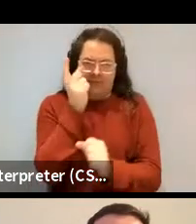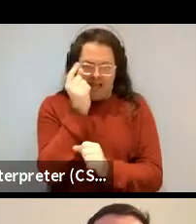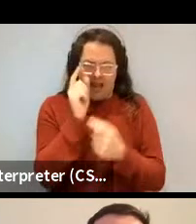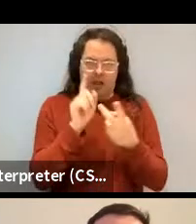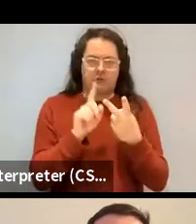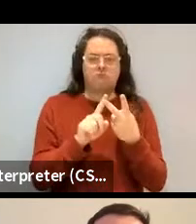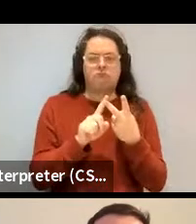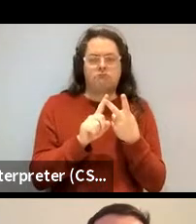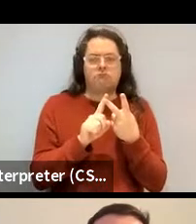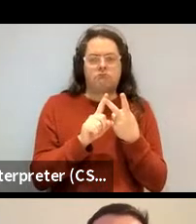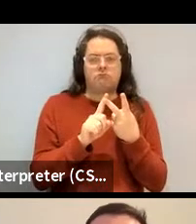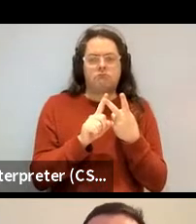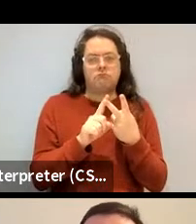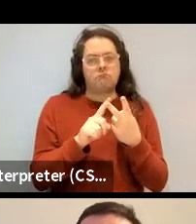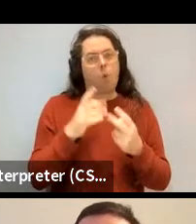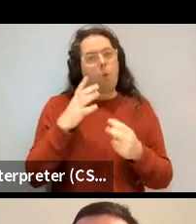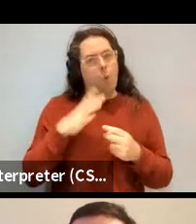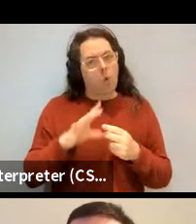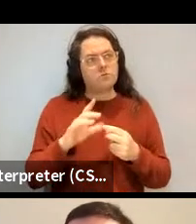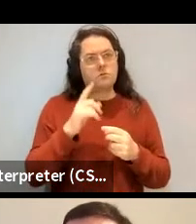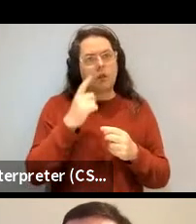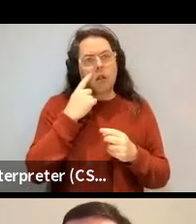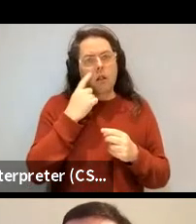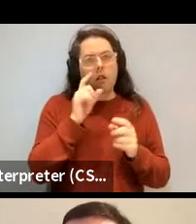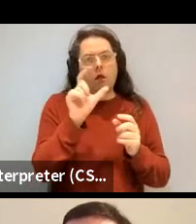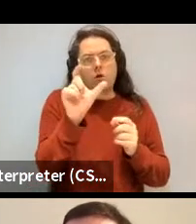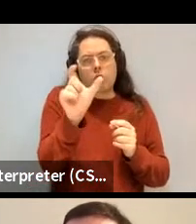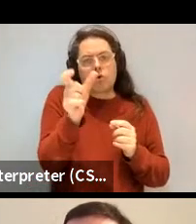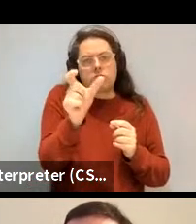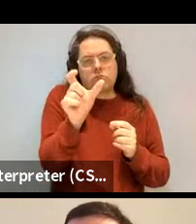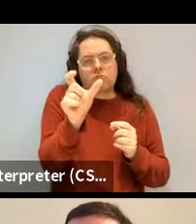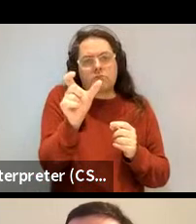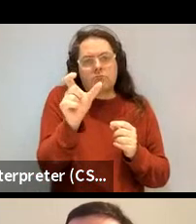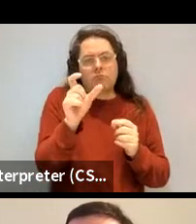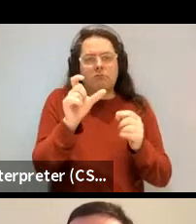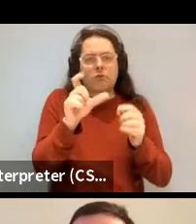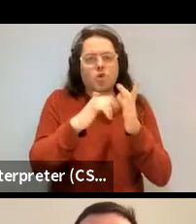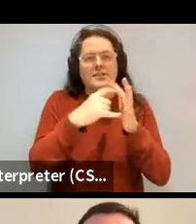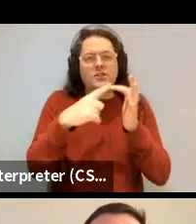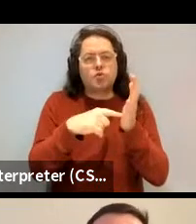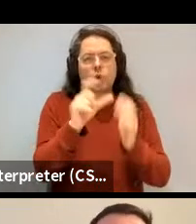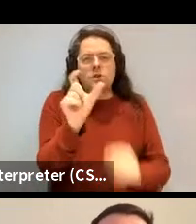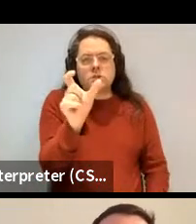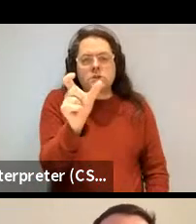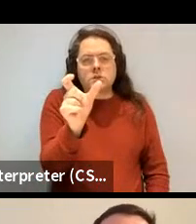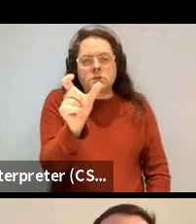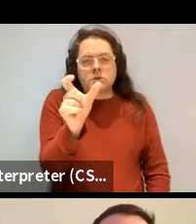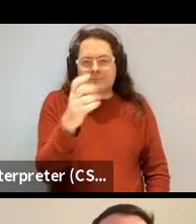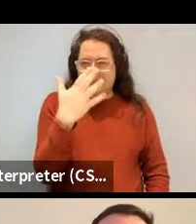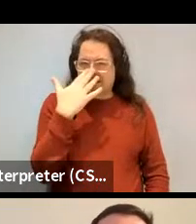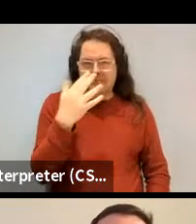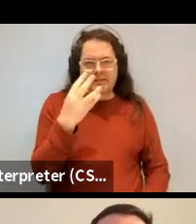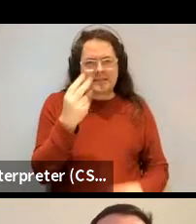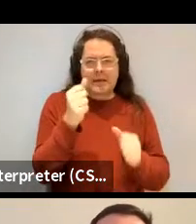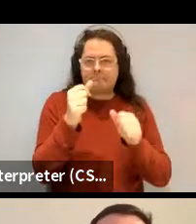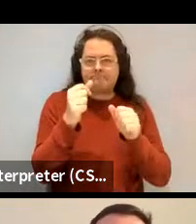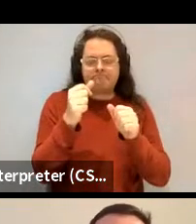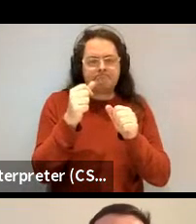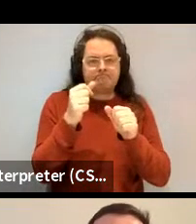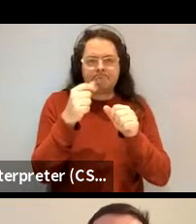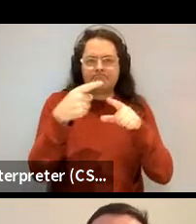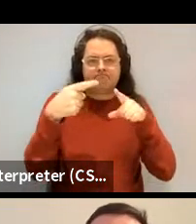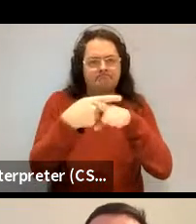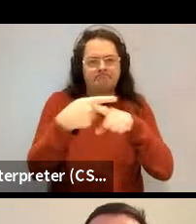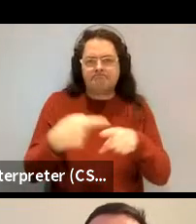we, we tried to give it a constituent structure. We discussed that because, but they're actually two that aren't consistent. And so I think people could group, people